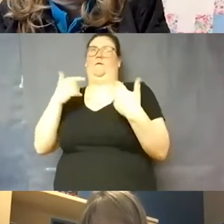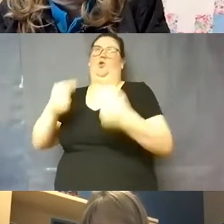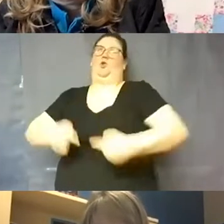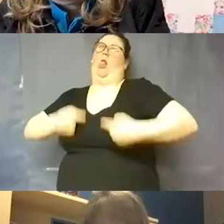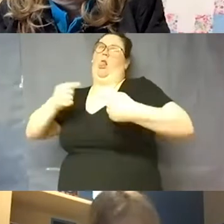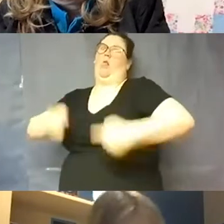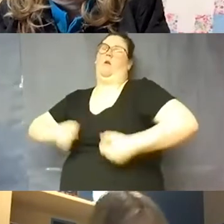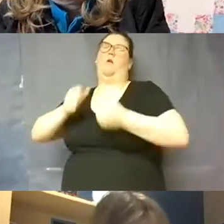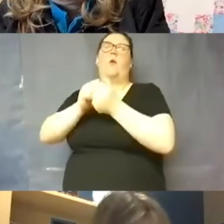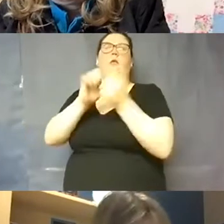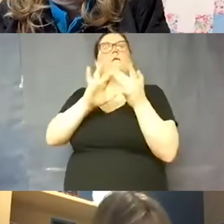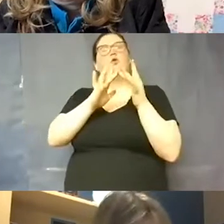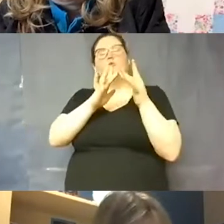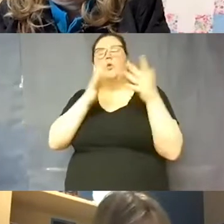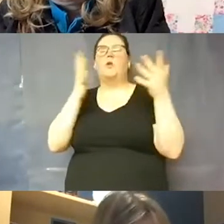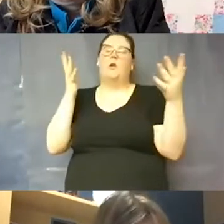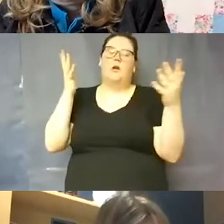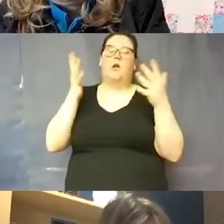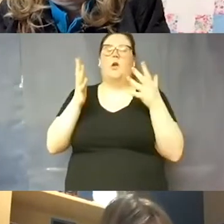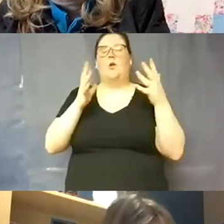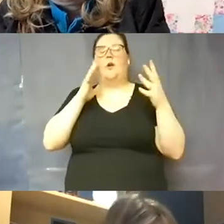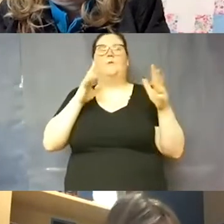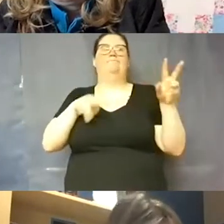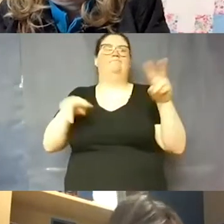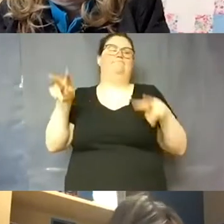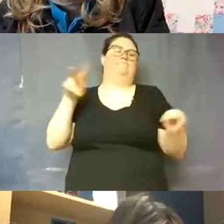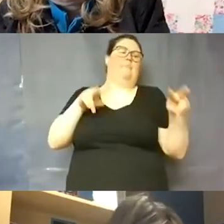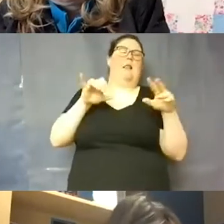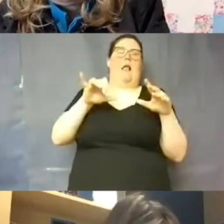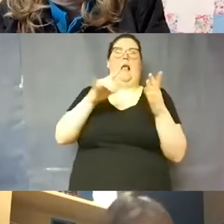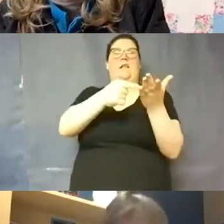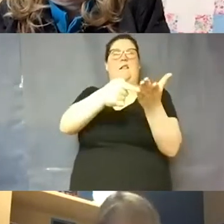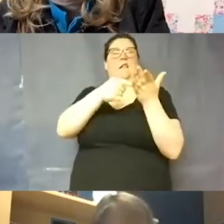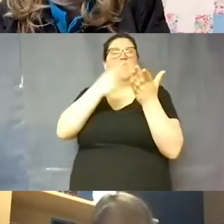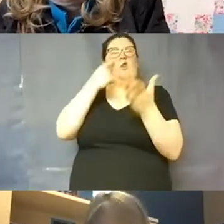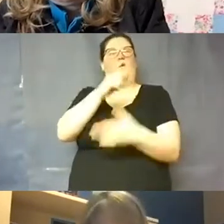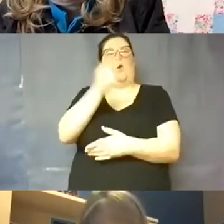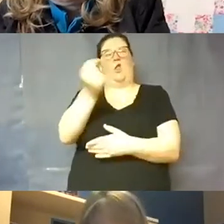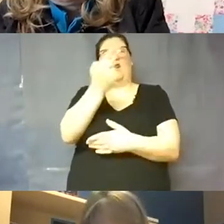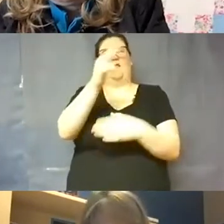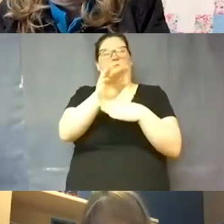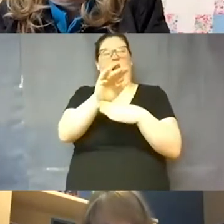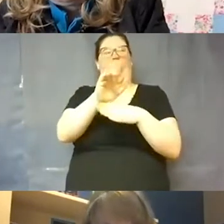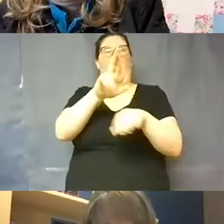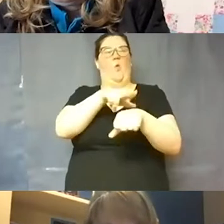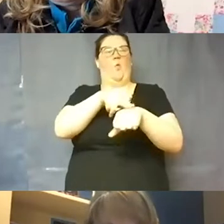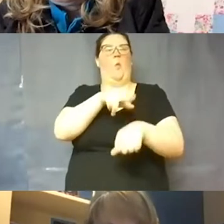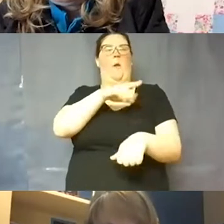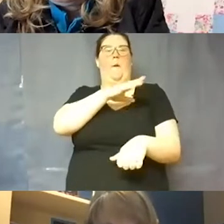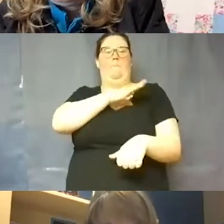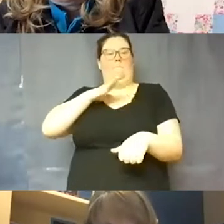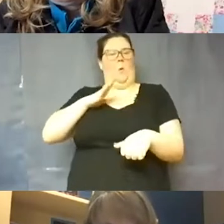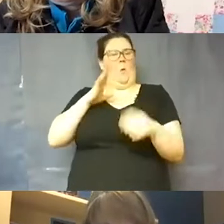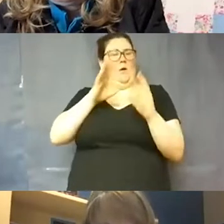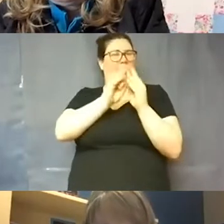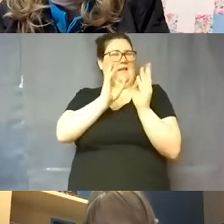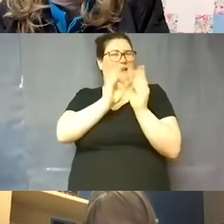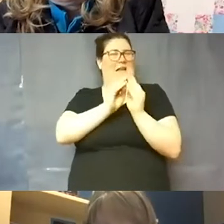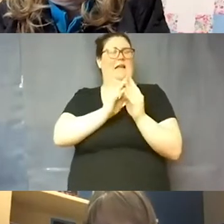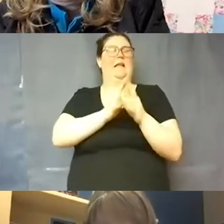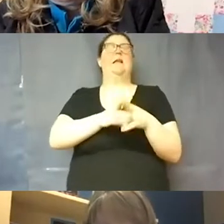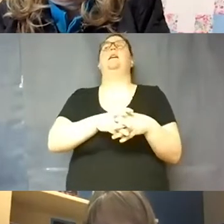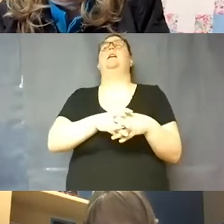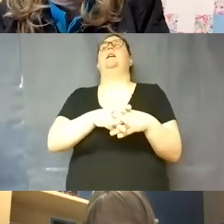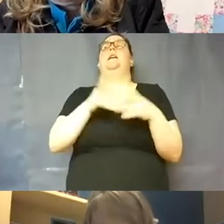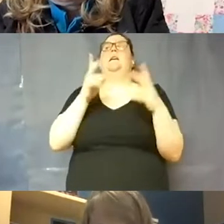So we're kind of look at looking at that as a discussion Thursday night in our regular board meeting. But the the end game